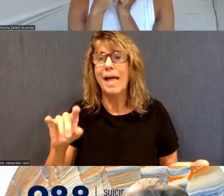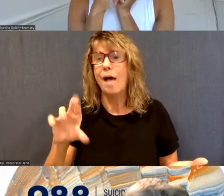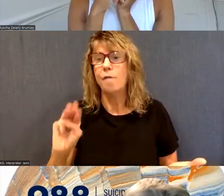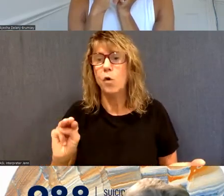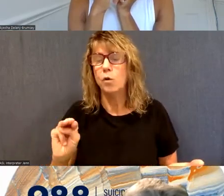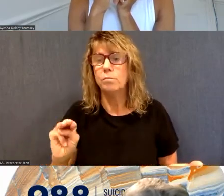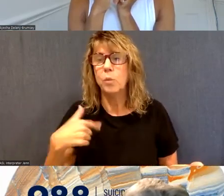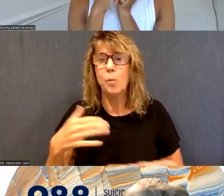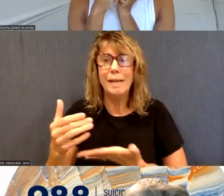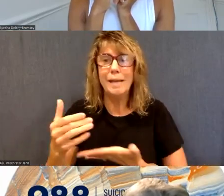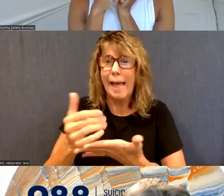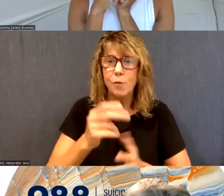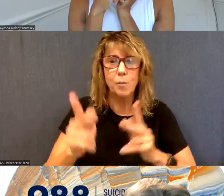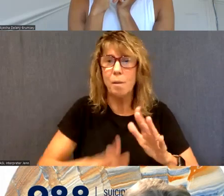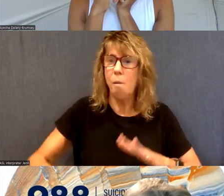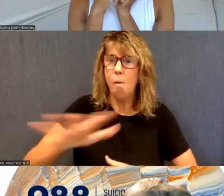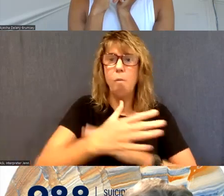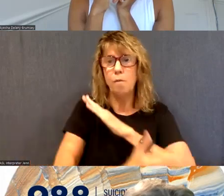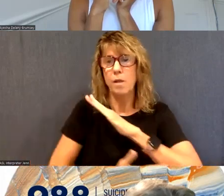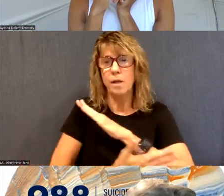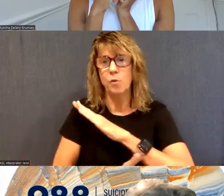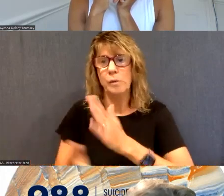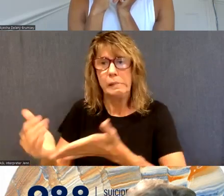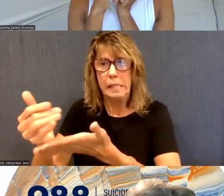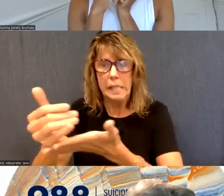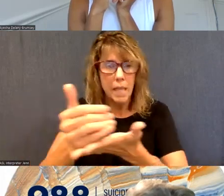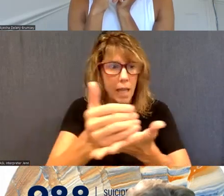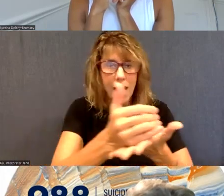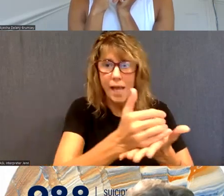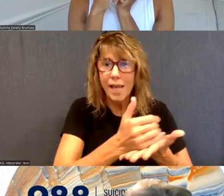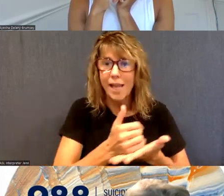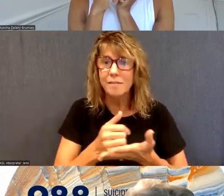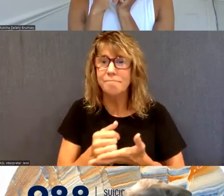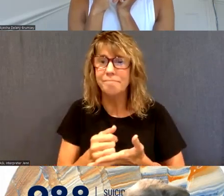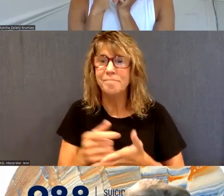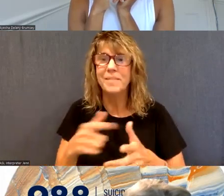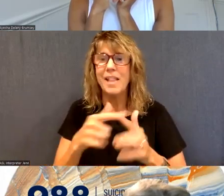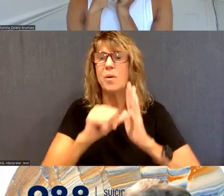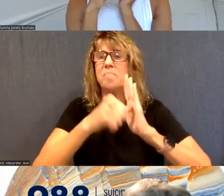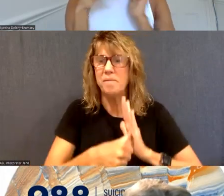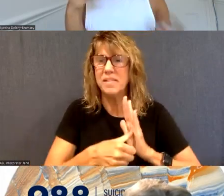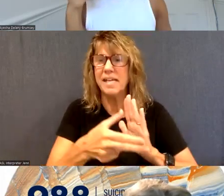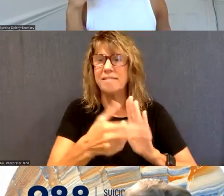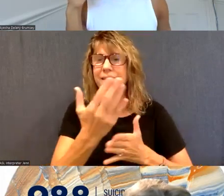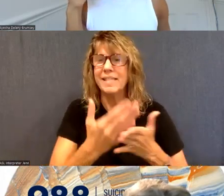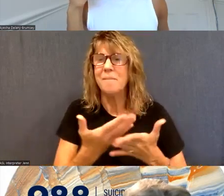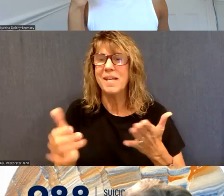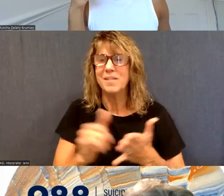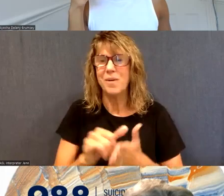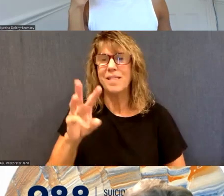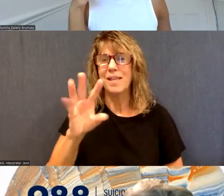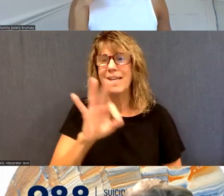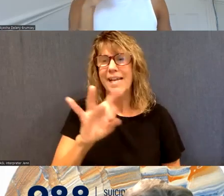what everyone around the country is doing, and And we'll be highlighting some things on the 98 Lifeline